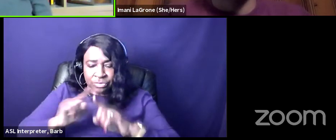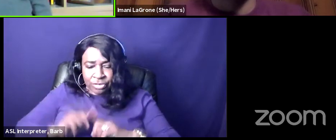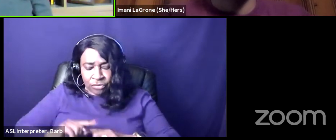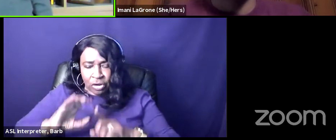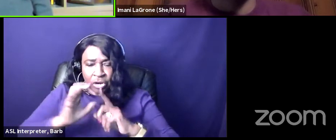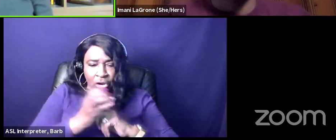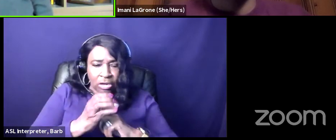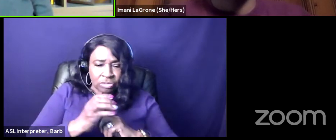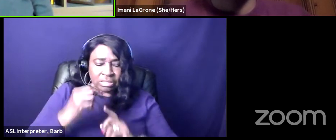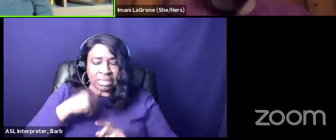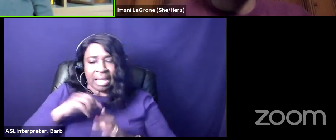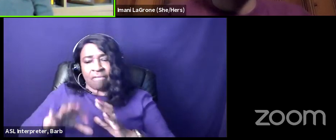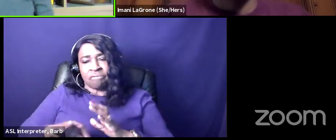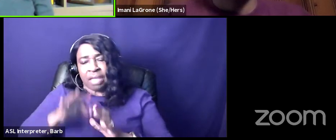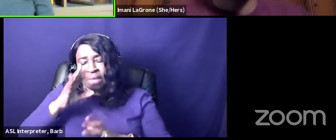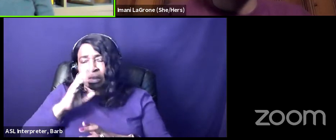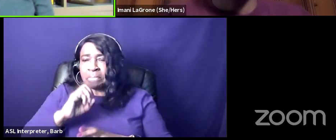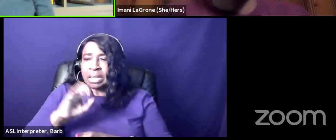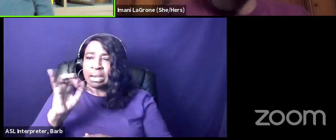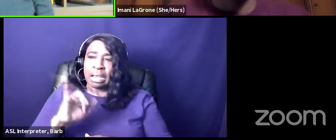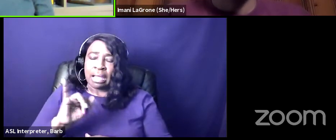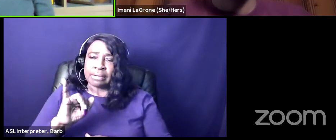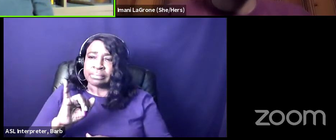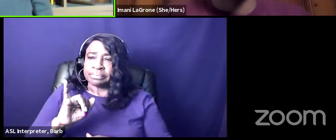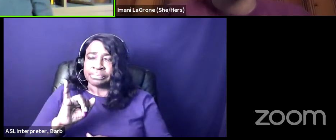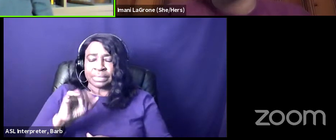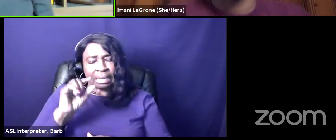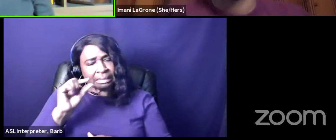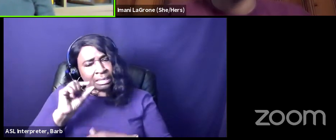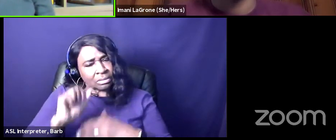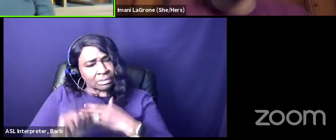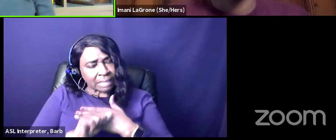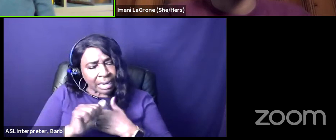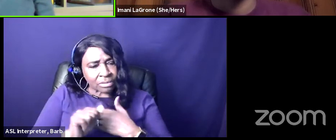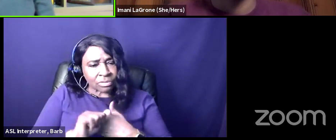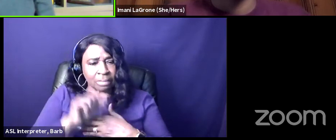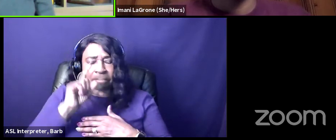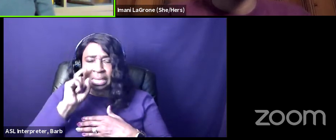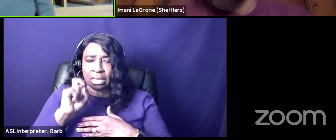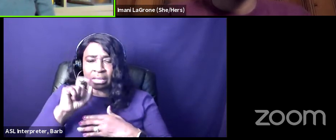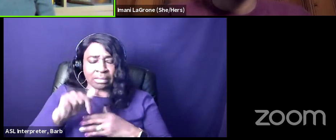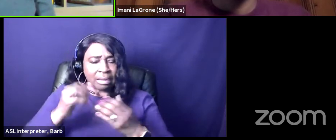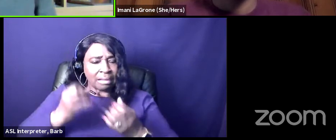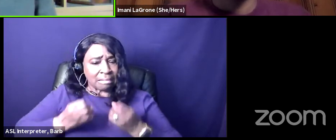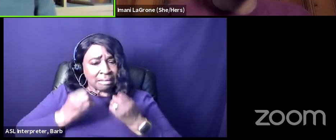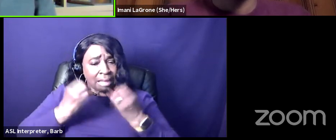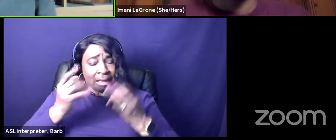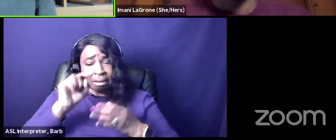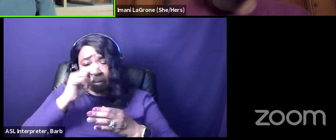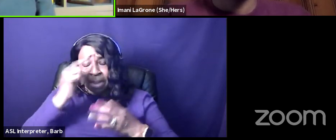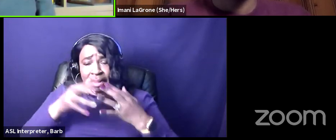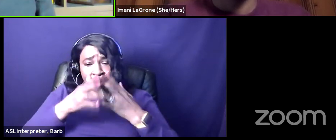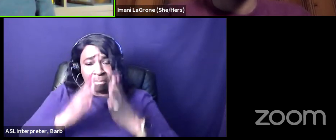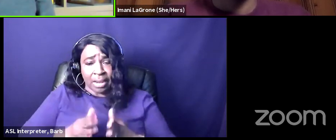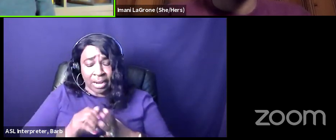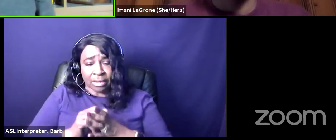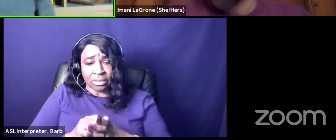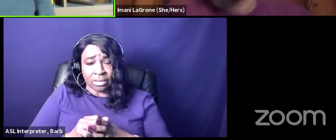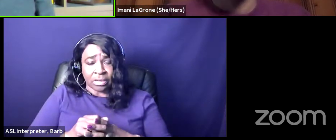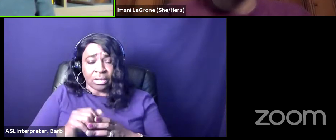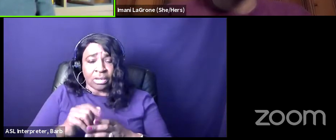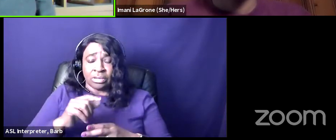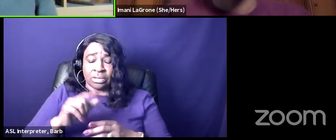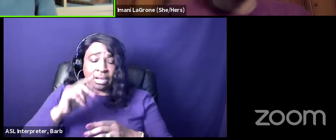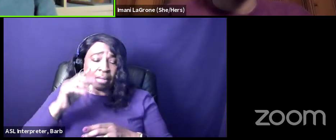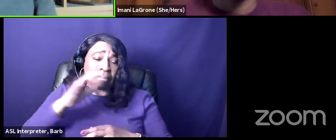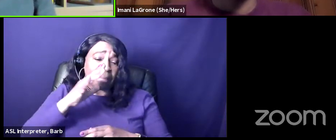it to be you know like a little dangerous because there are quite a few black americans especially folks from south side where it's